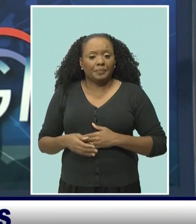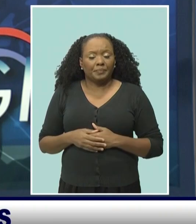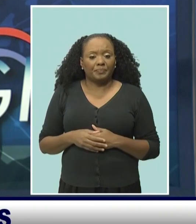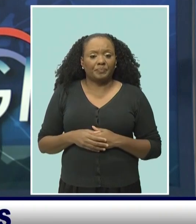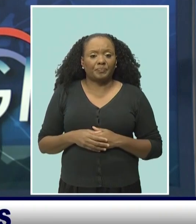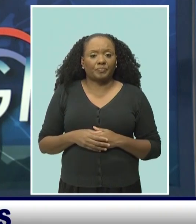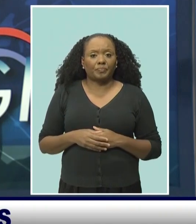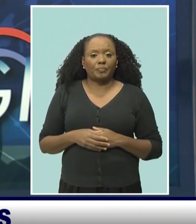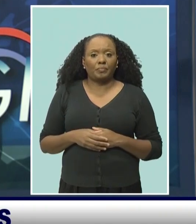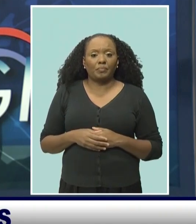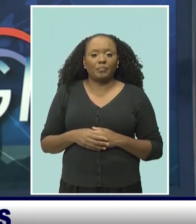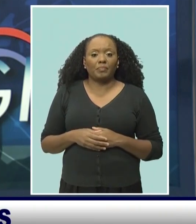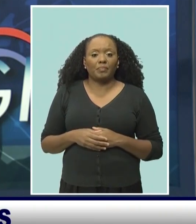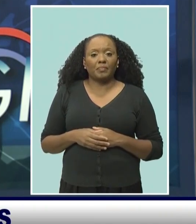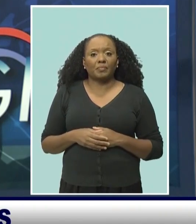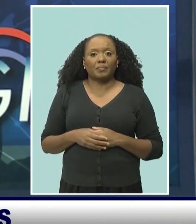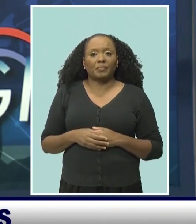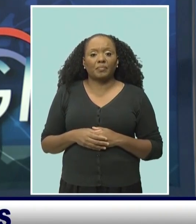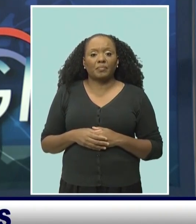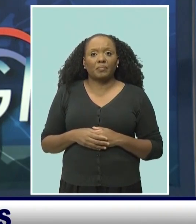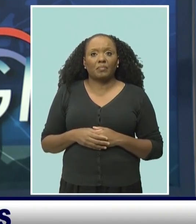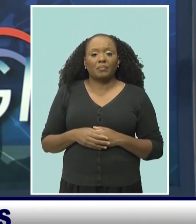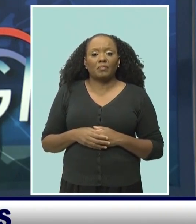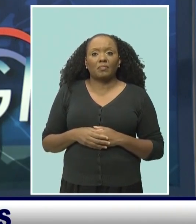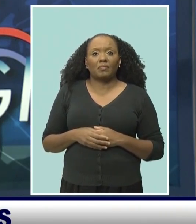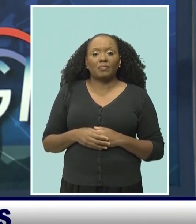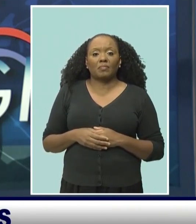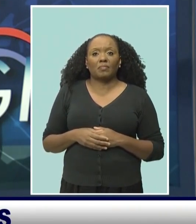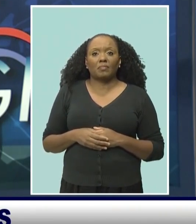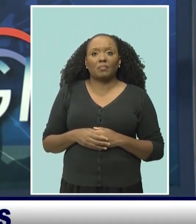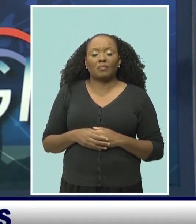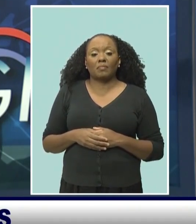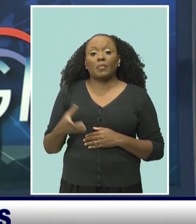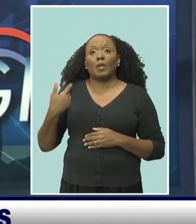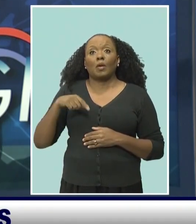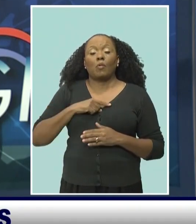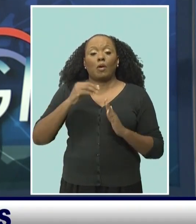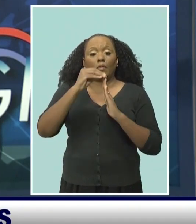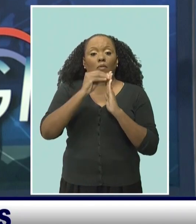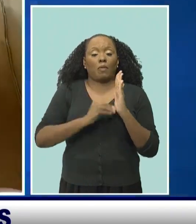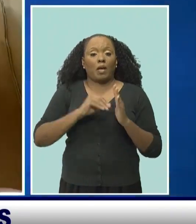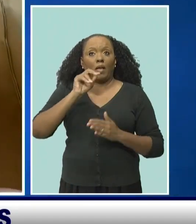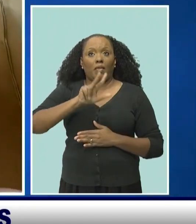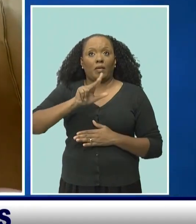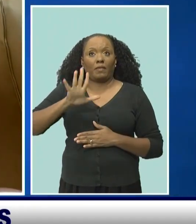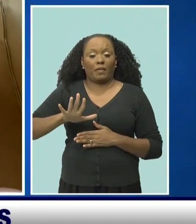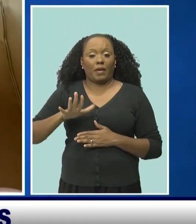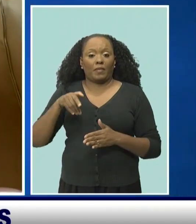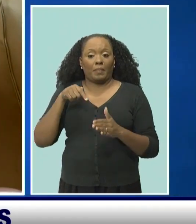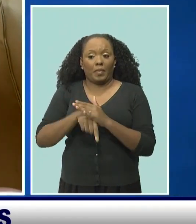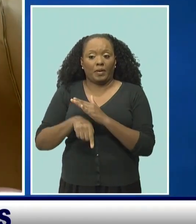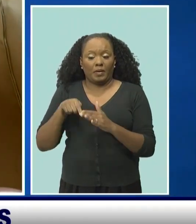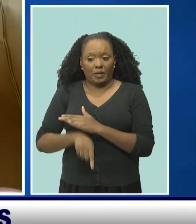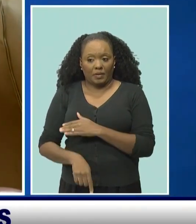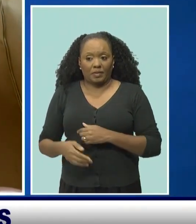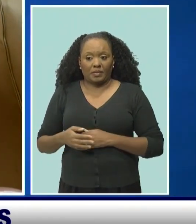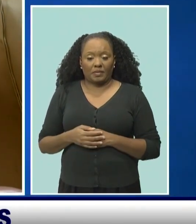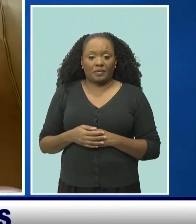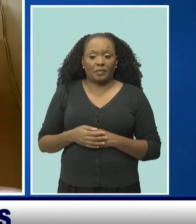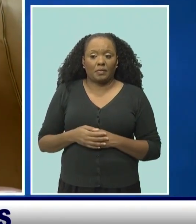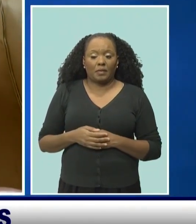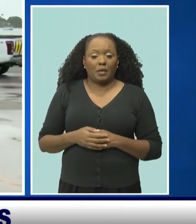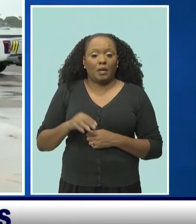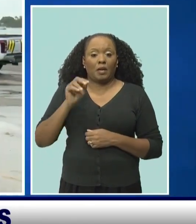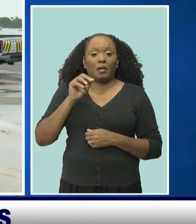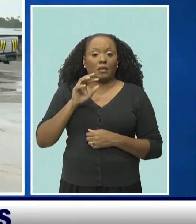We have recorded 35 murders. 26 of those 35 murders were committed by the use of